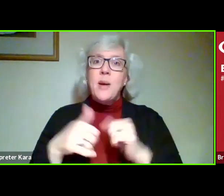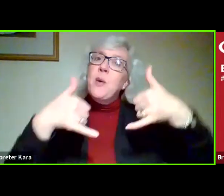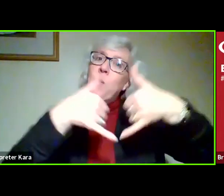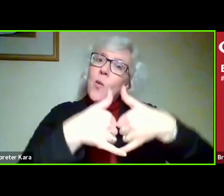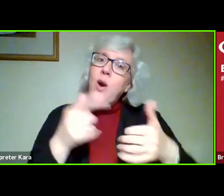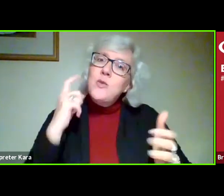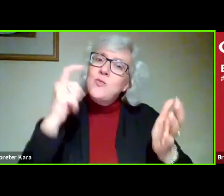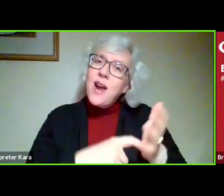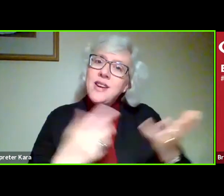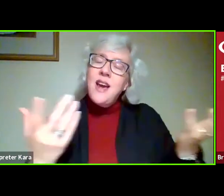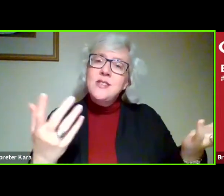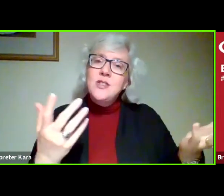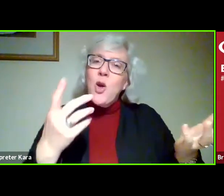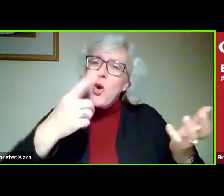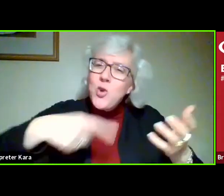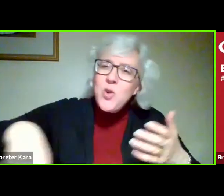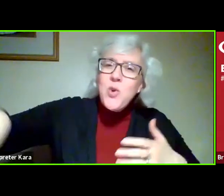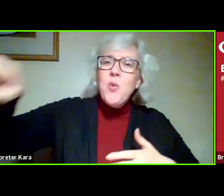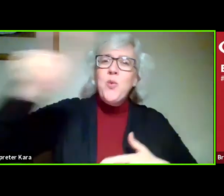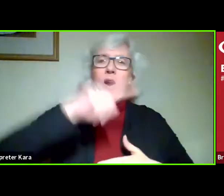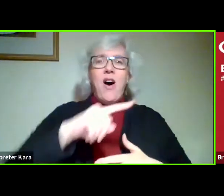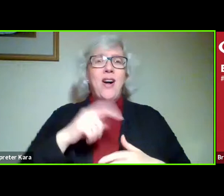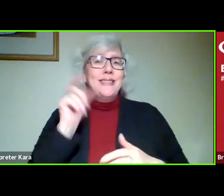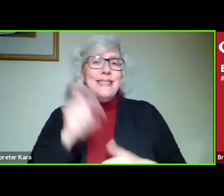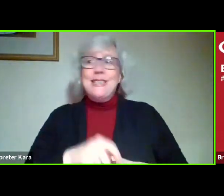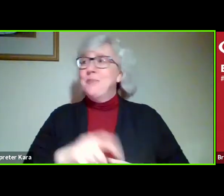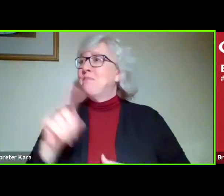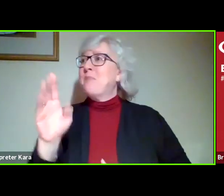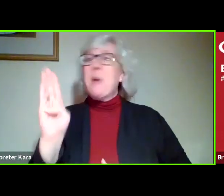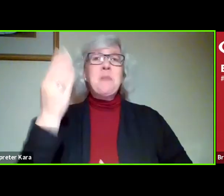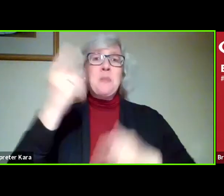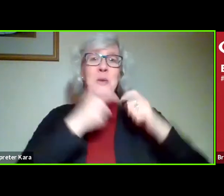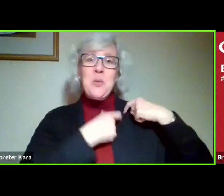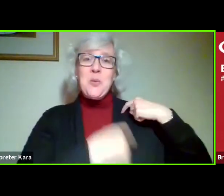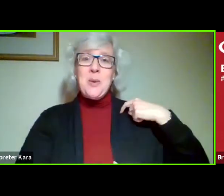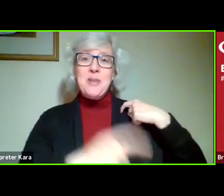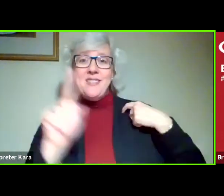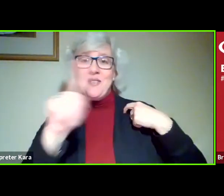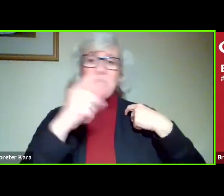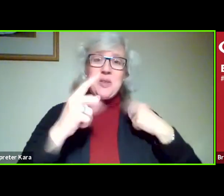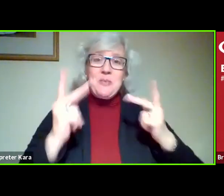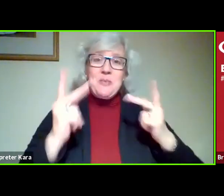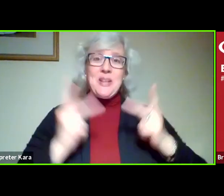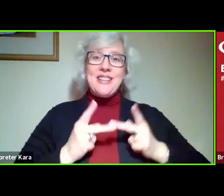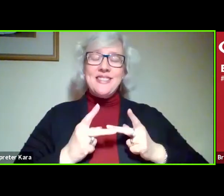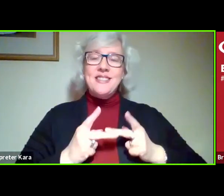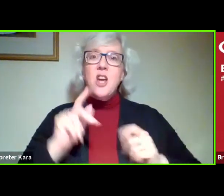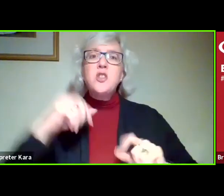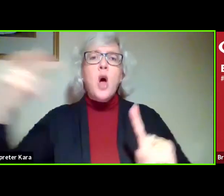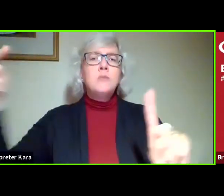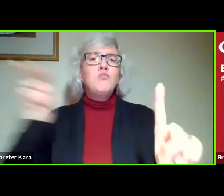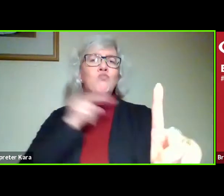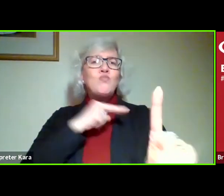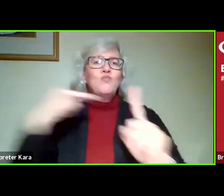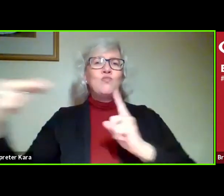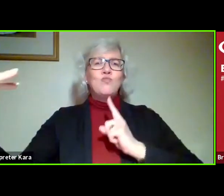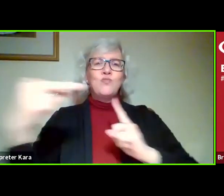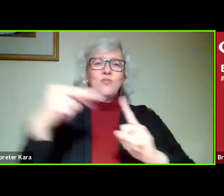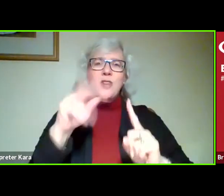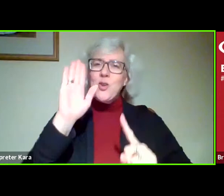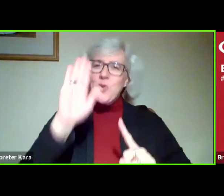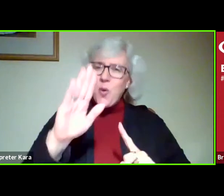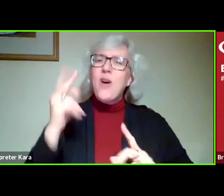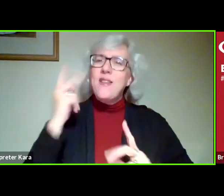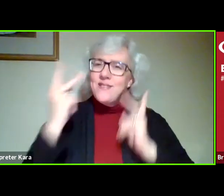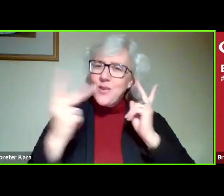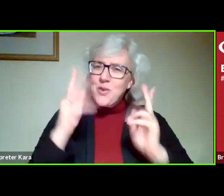and you probably all deserve a blue ribbon or first place. It's all a matter of perspective from those that are reviewing your work. We